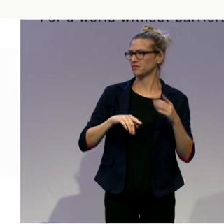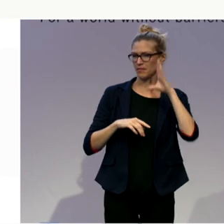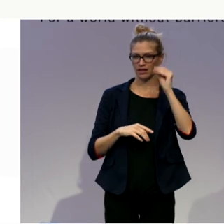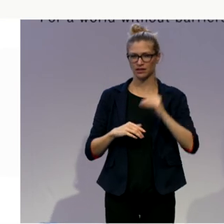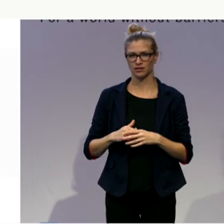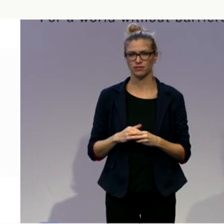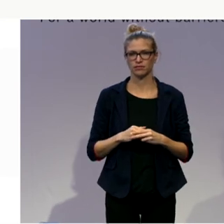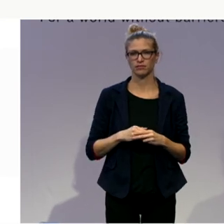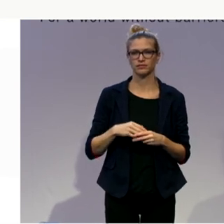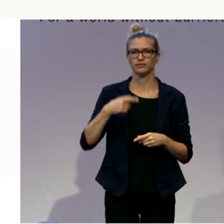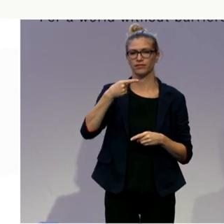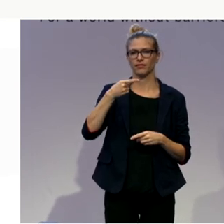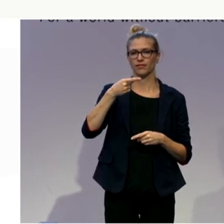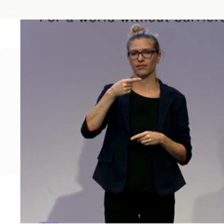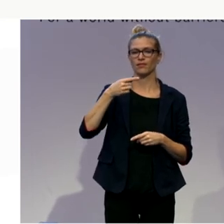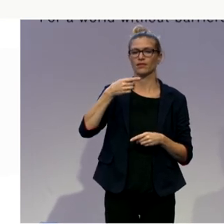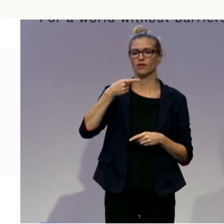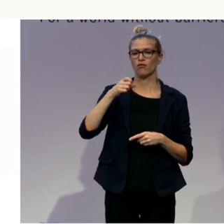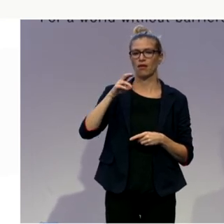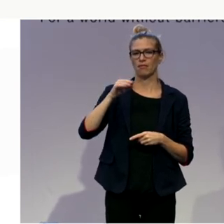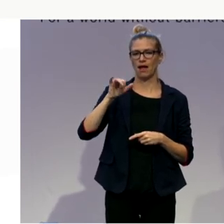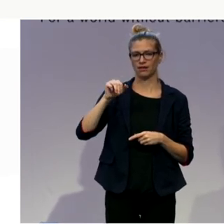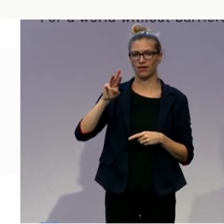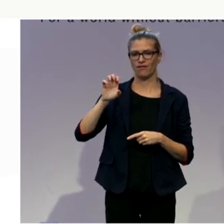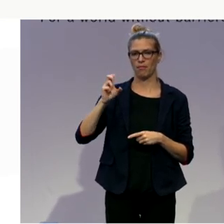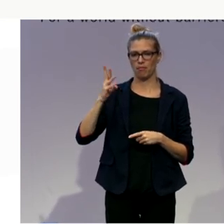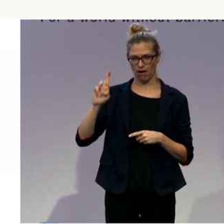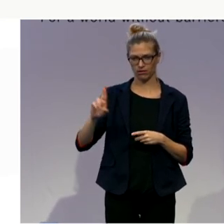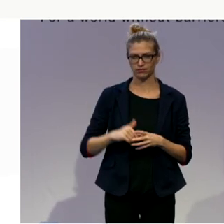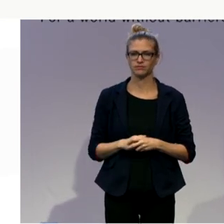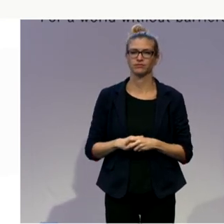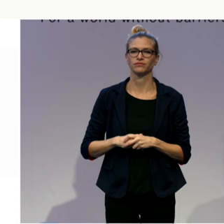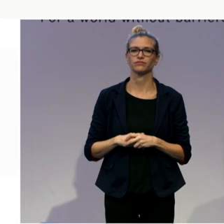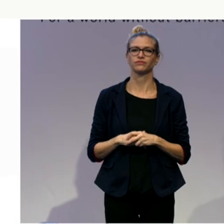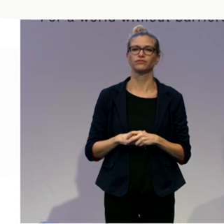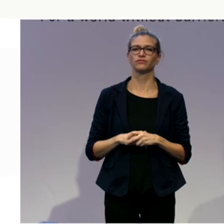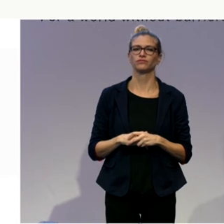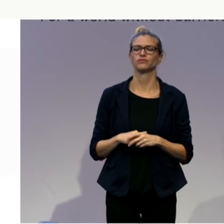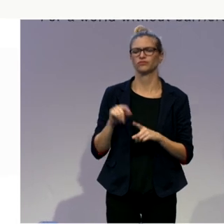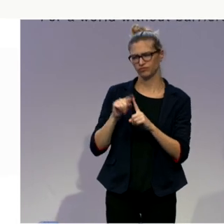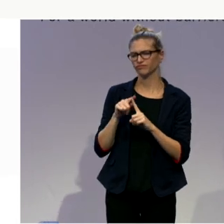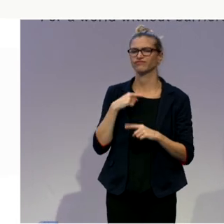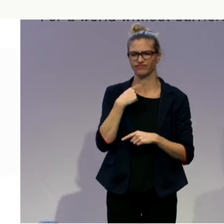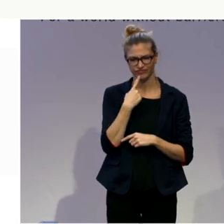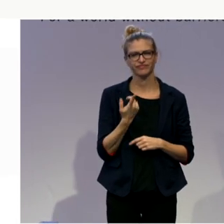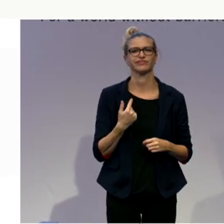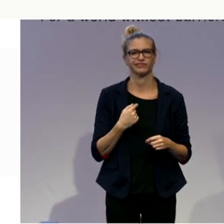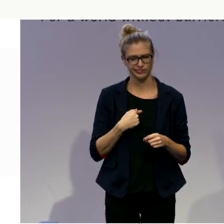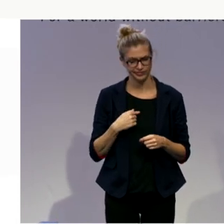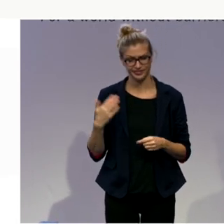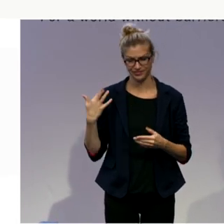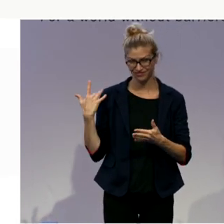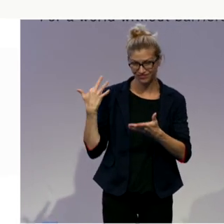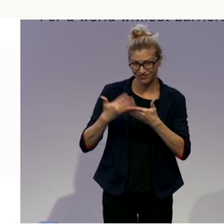very important to have also an evaluation system within this whole process of personal budget